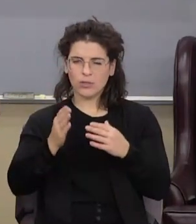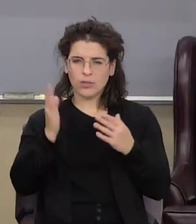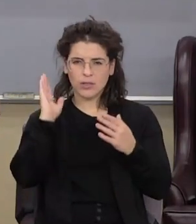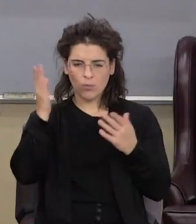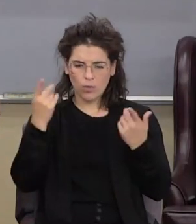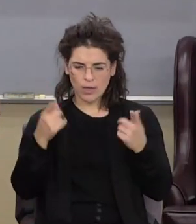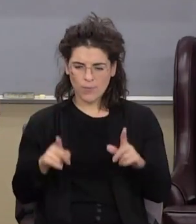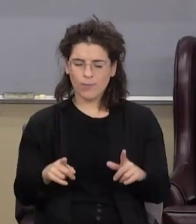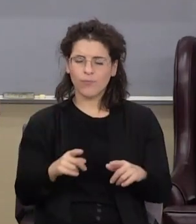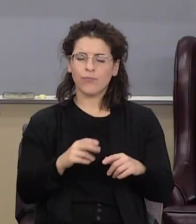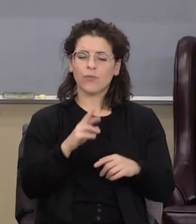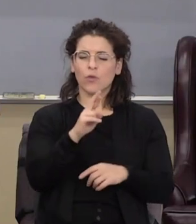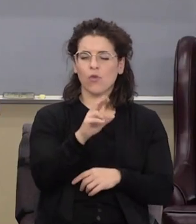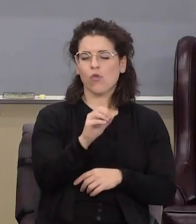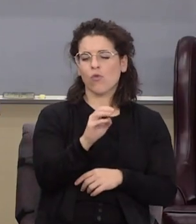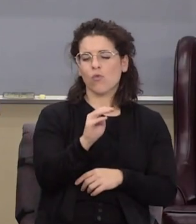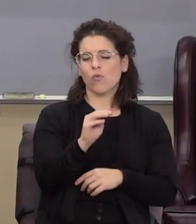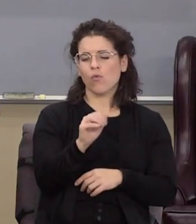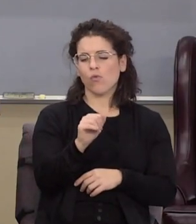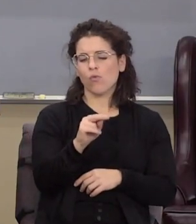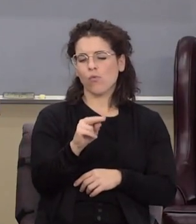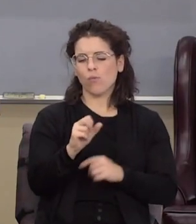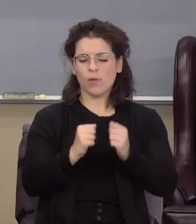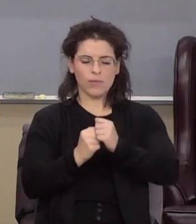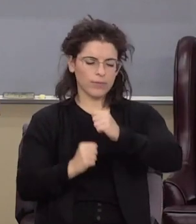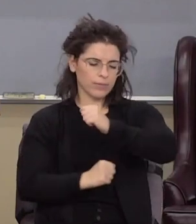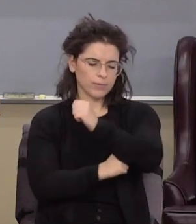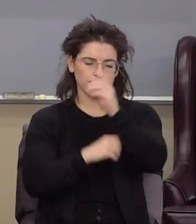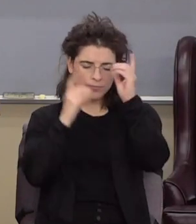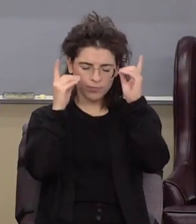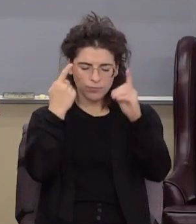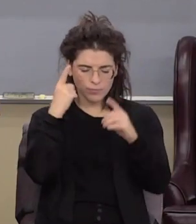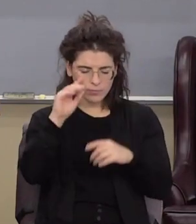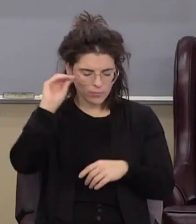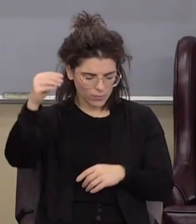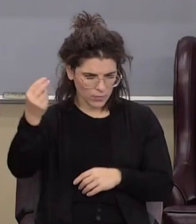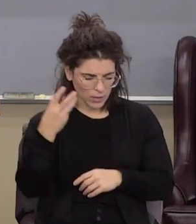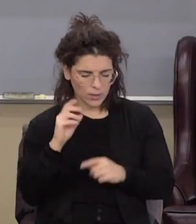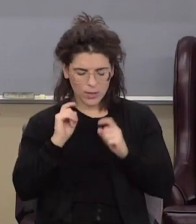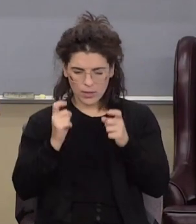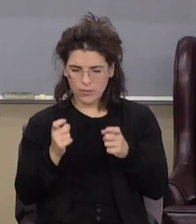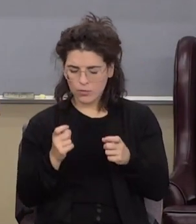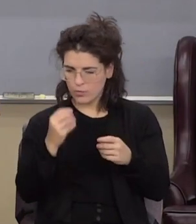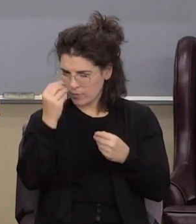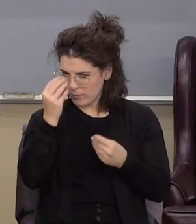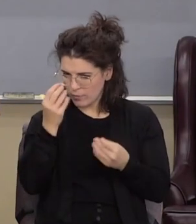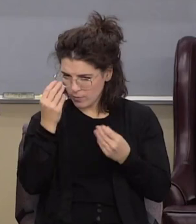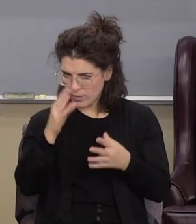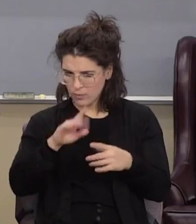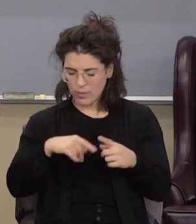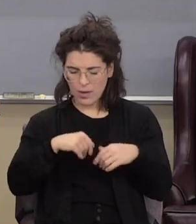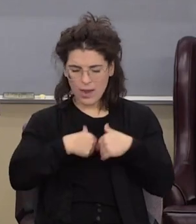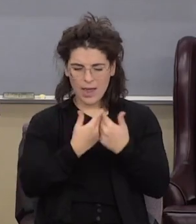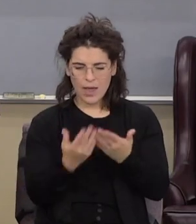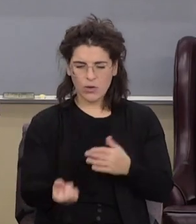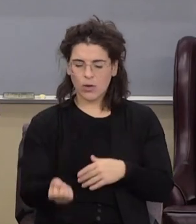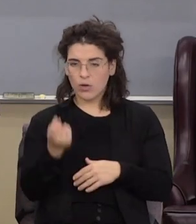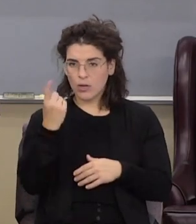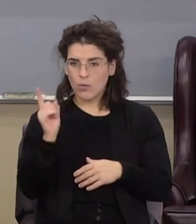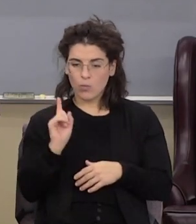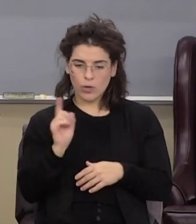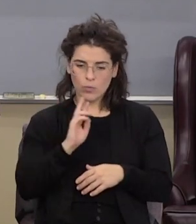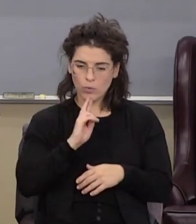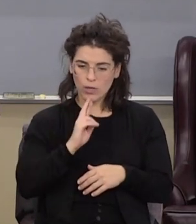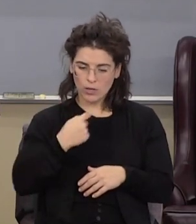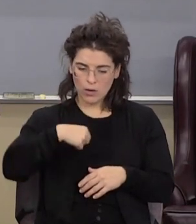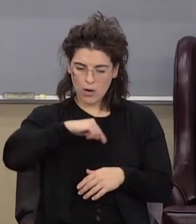foundation doctrine for grace, but it also gives you a foundation information about how to understand where we are